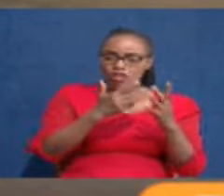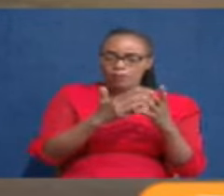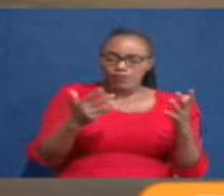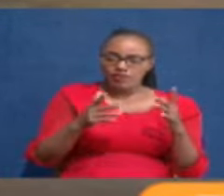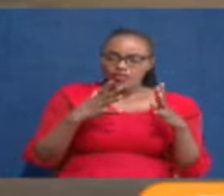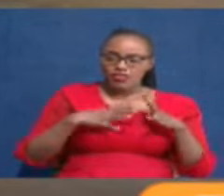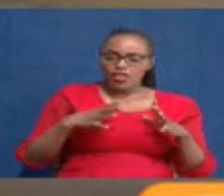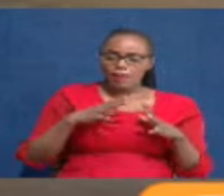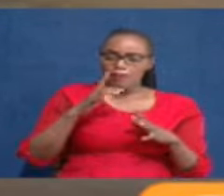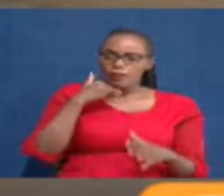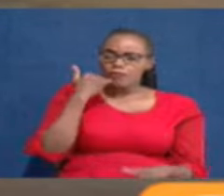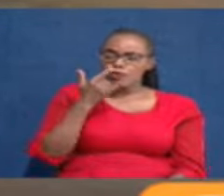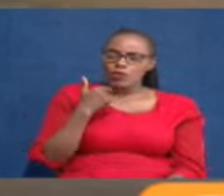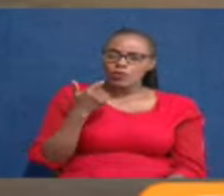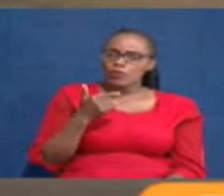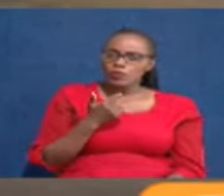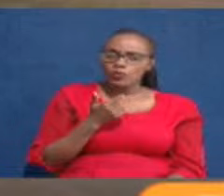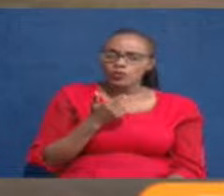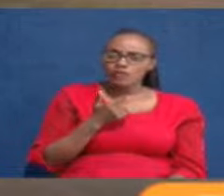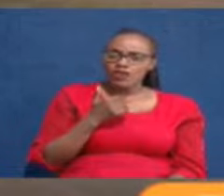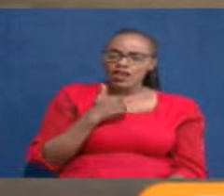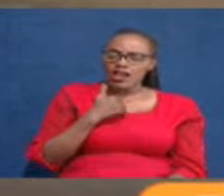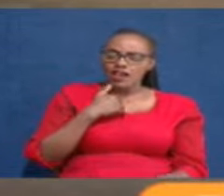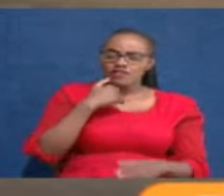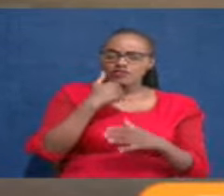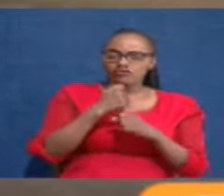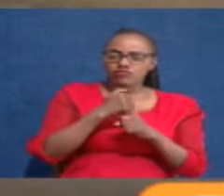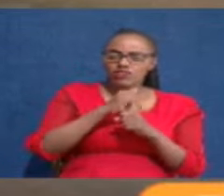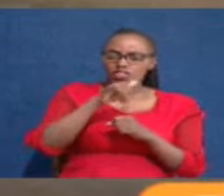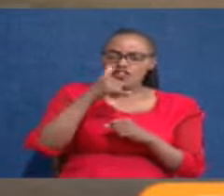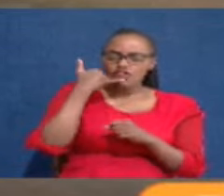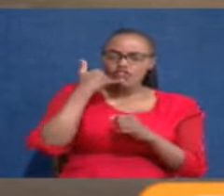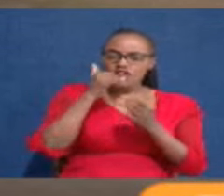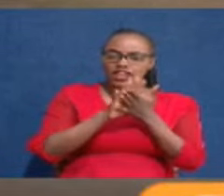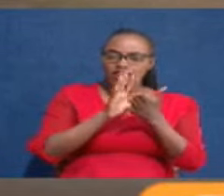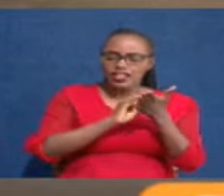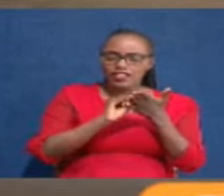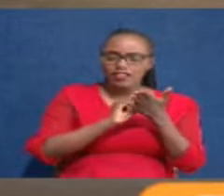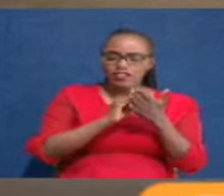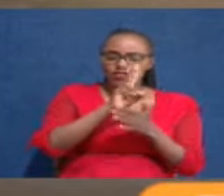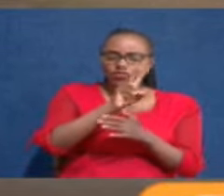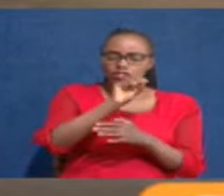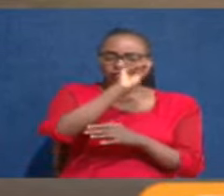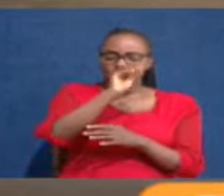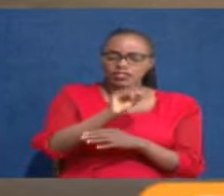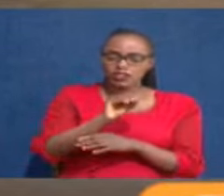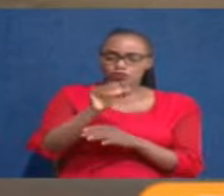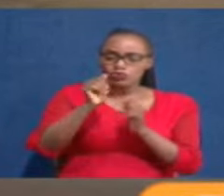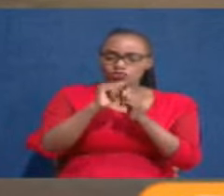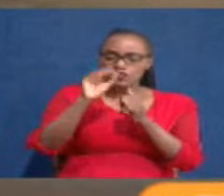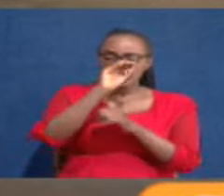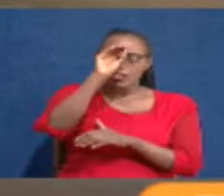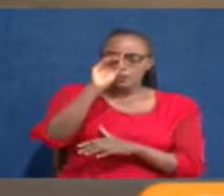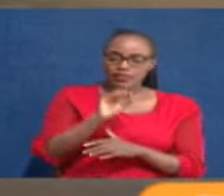those who went, there was the excise tax on telephone calls and data from 20% to 15%. Right.